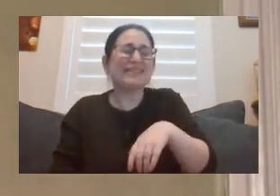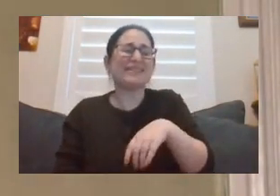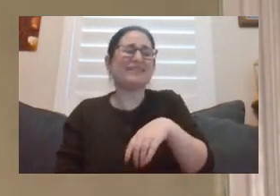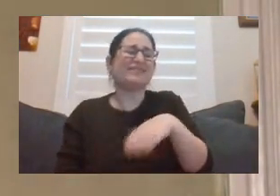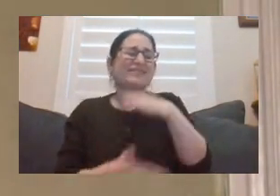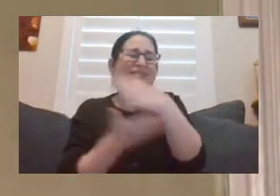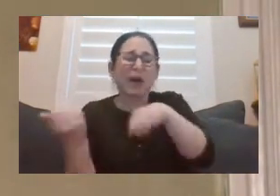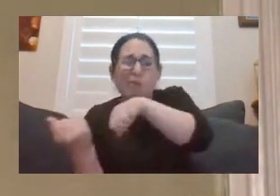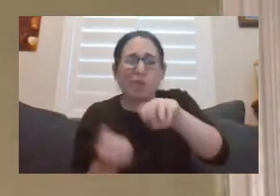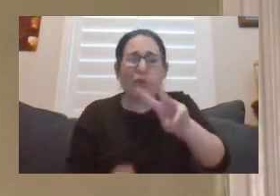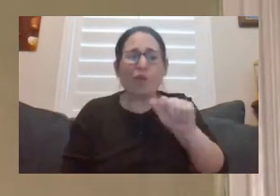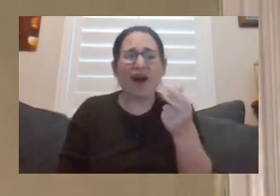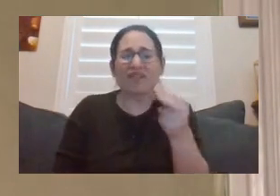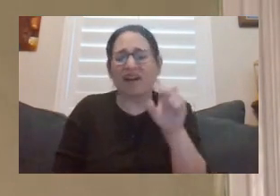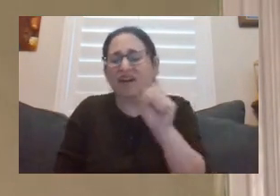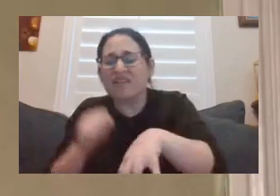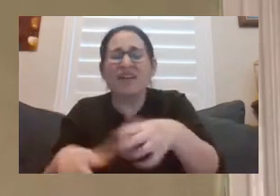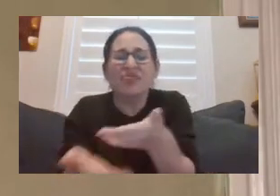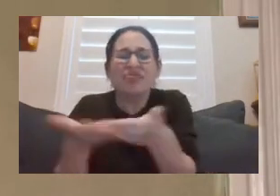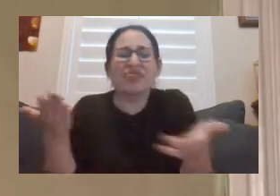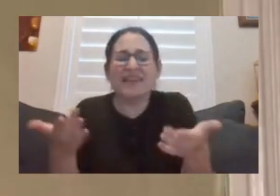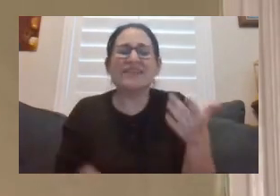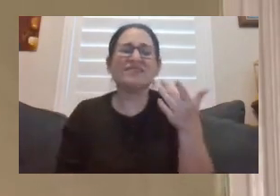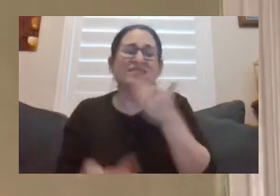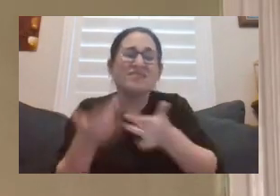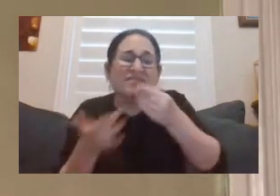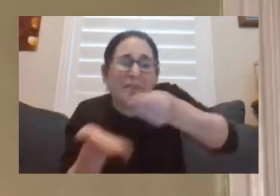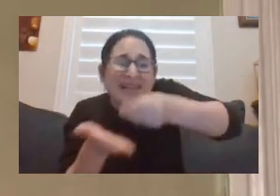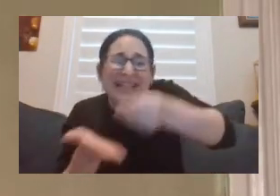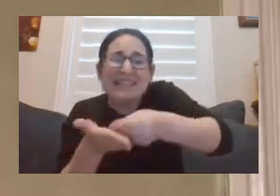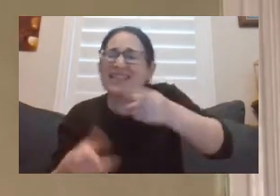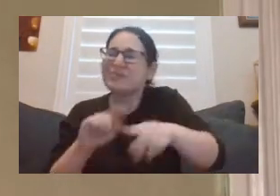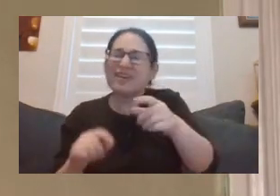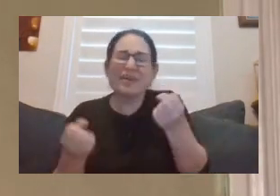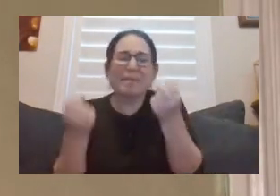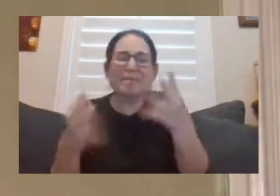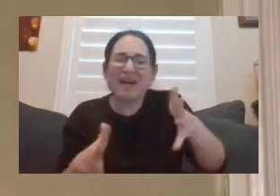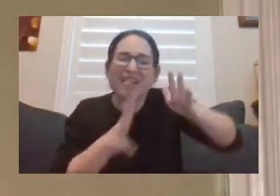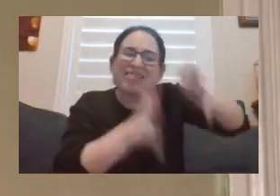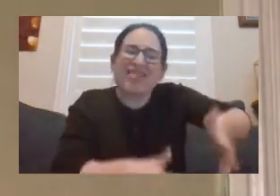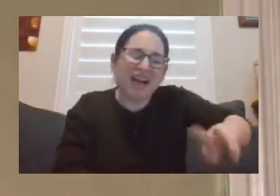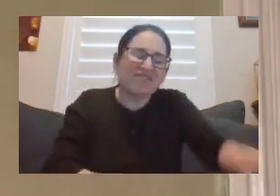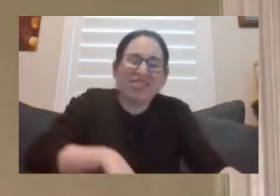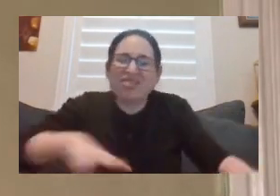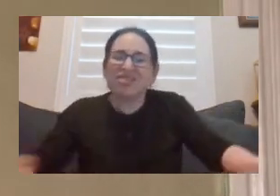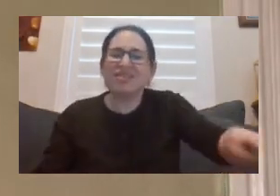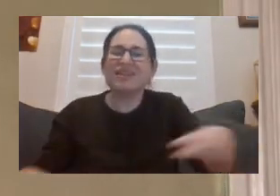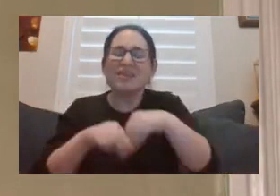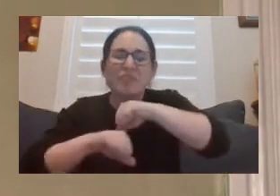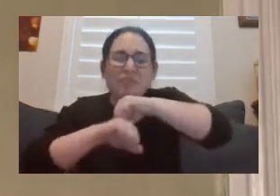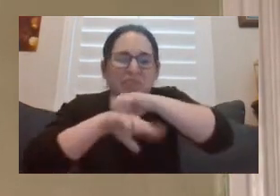even continental currency sink into the mud as soldiers discard them when they fall into disrepair or maybe just to shed their weight.